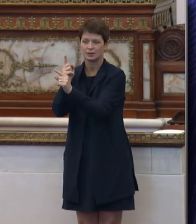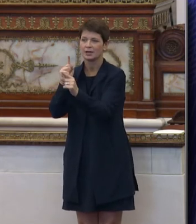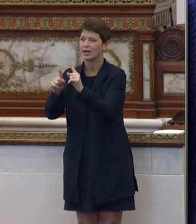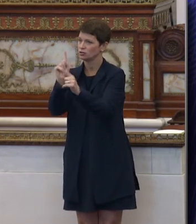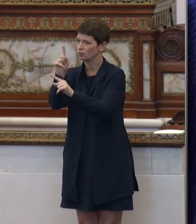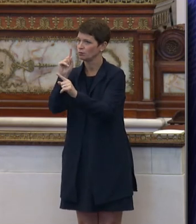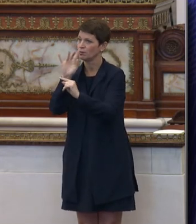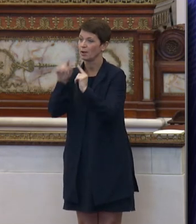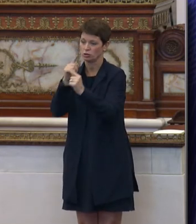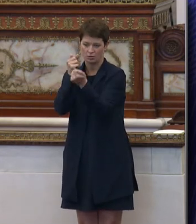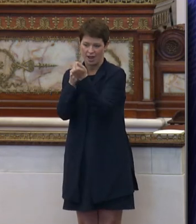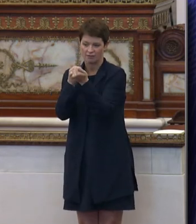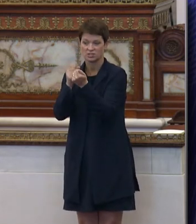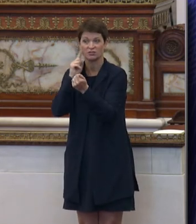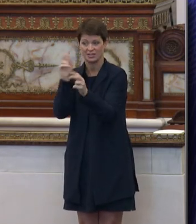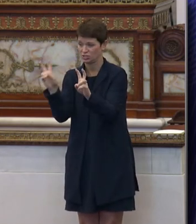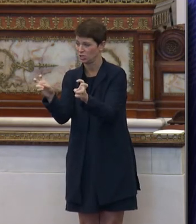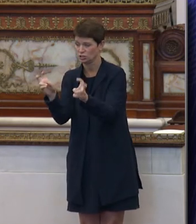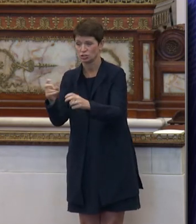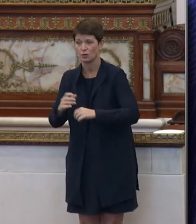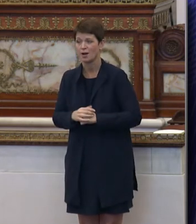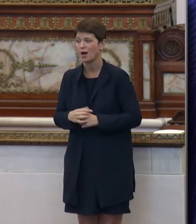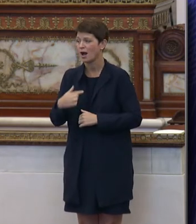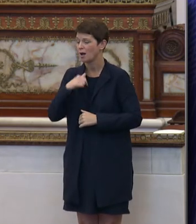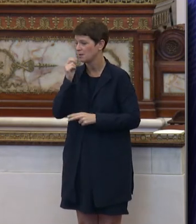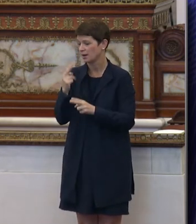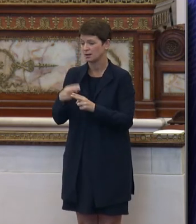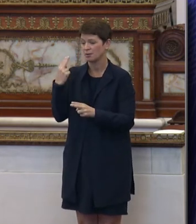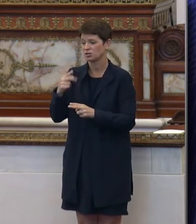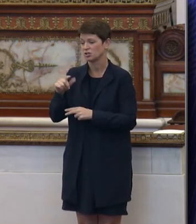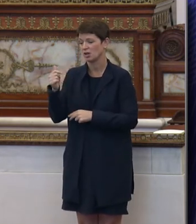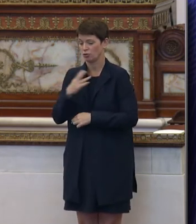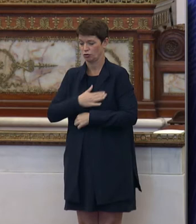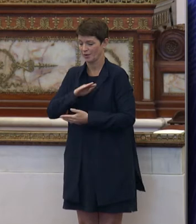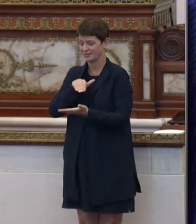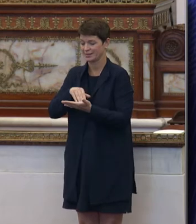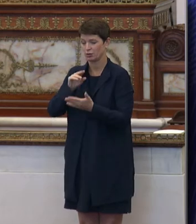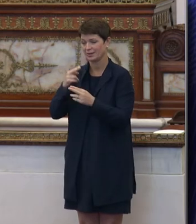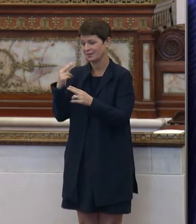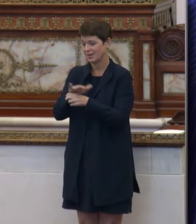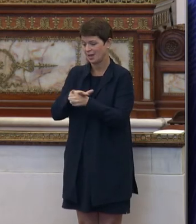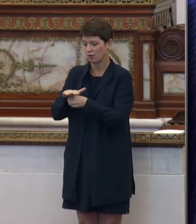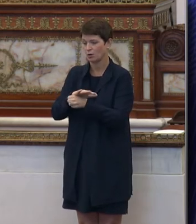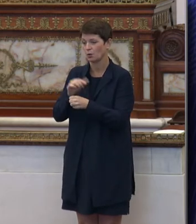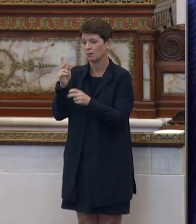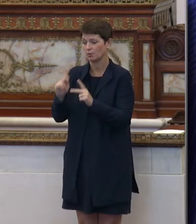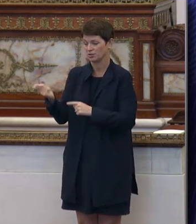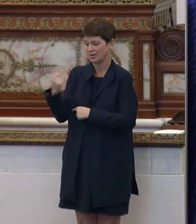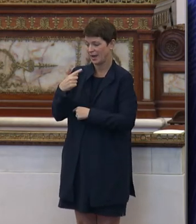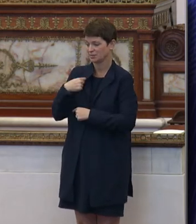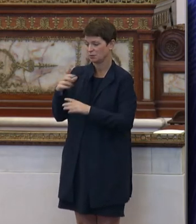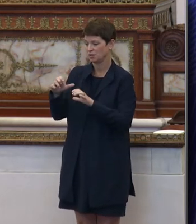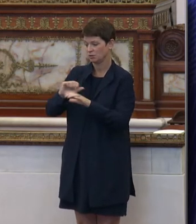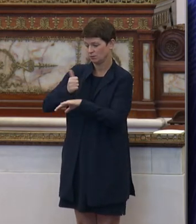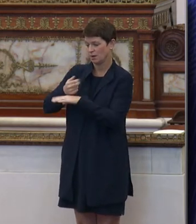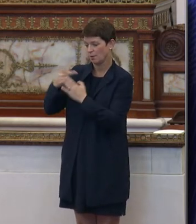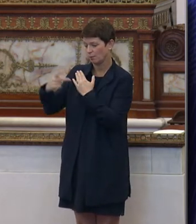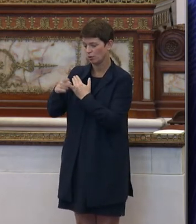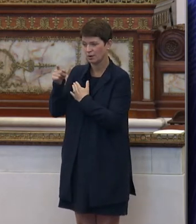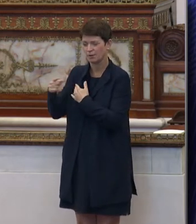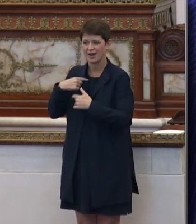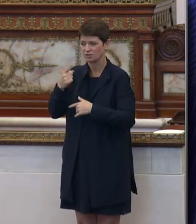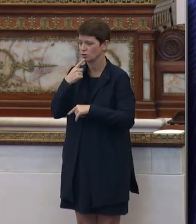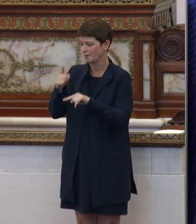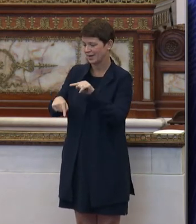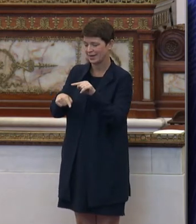your advocacy for this issue. I'm not even going to mention one of the rec centers that are in the area where someone asked me to do programming, and I told them I